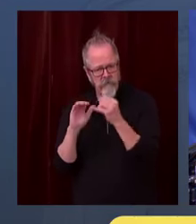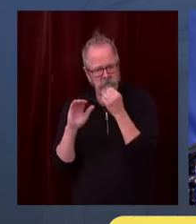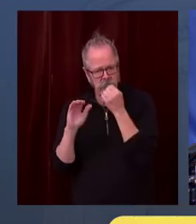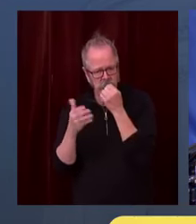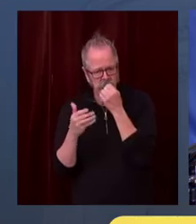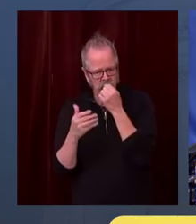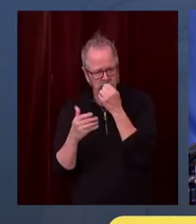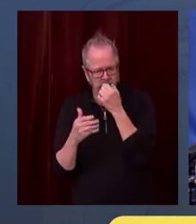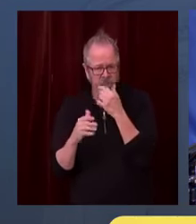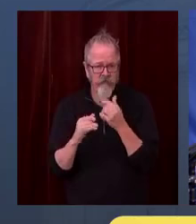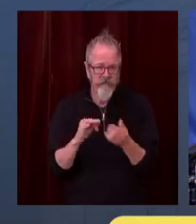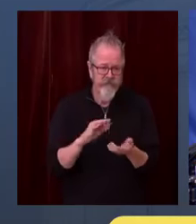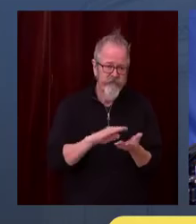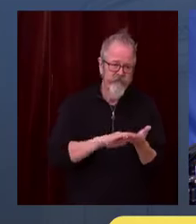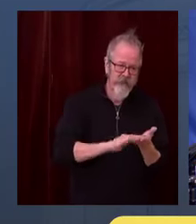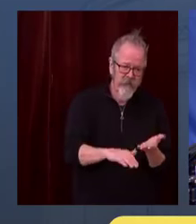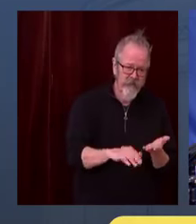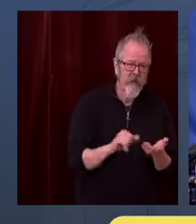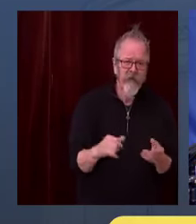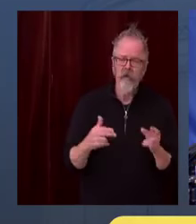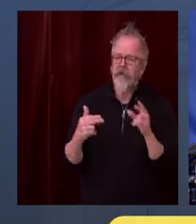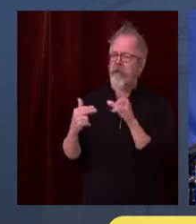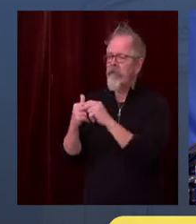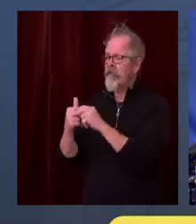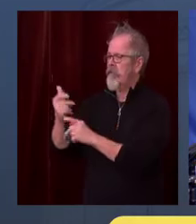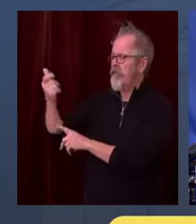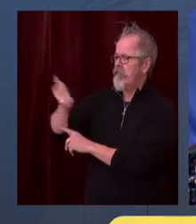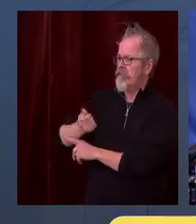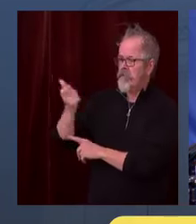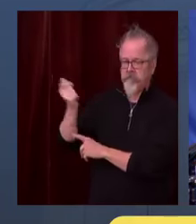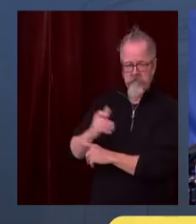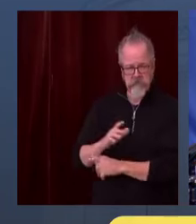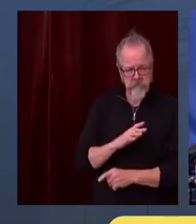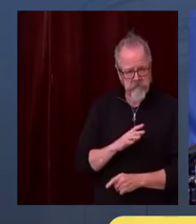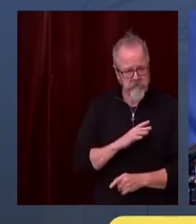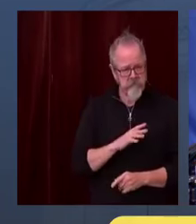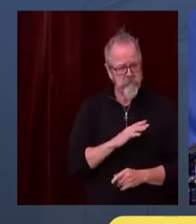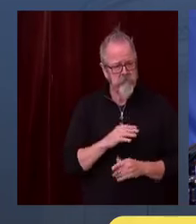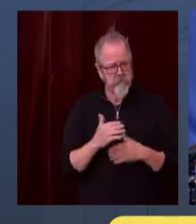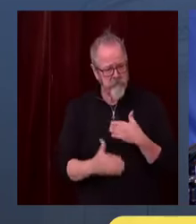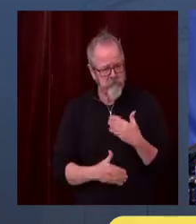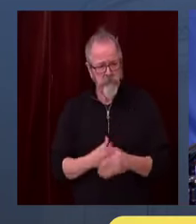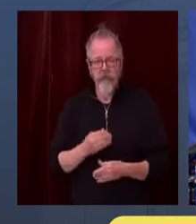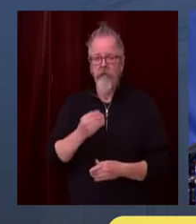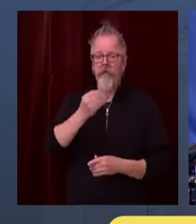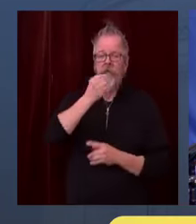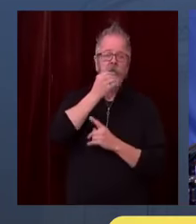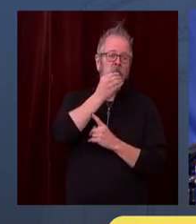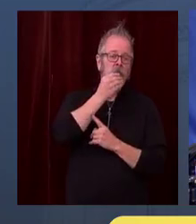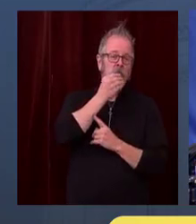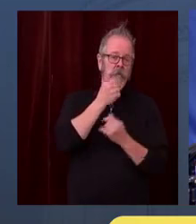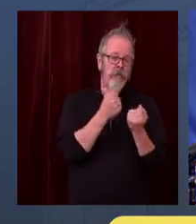We're examining what we can do on the nutrition basis or other methods to help people out.